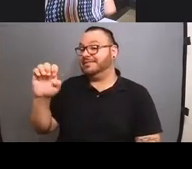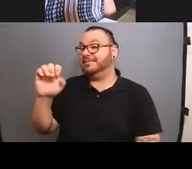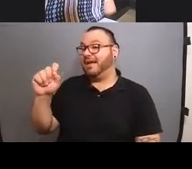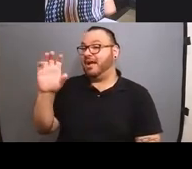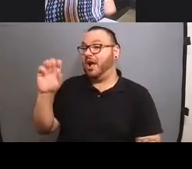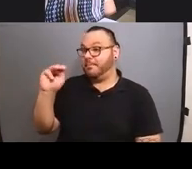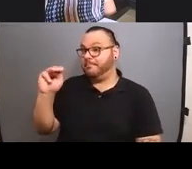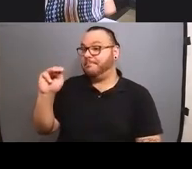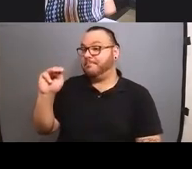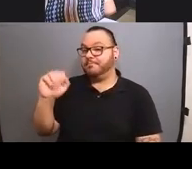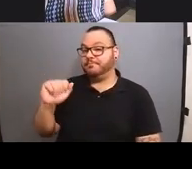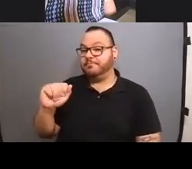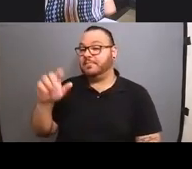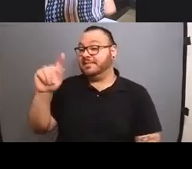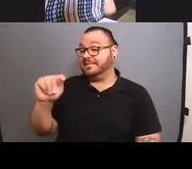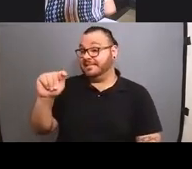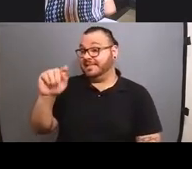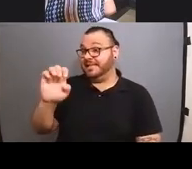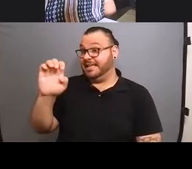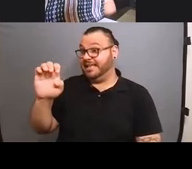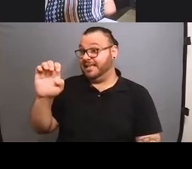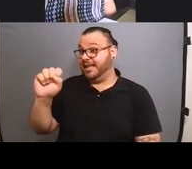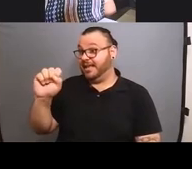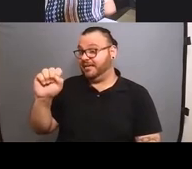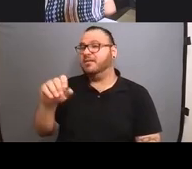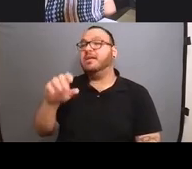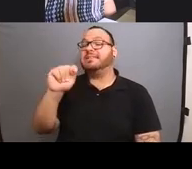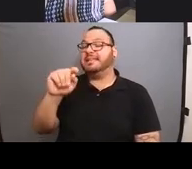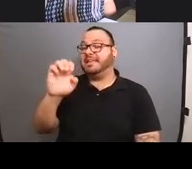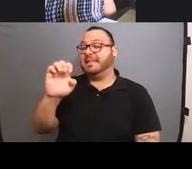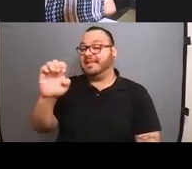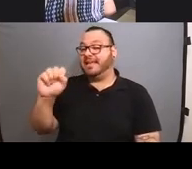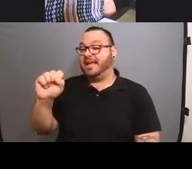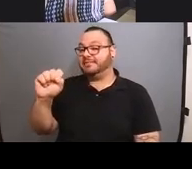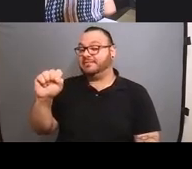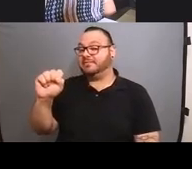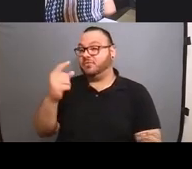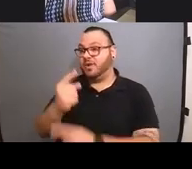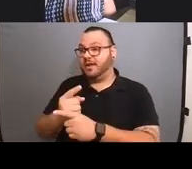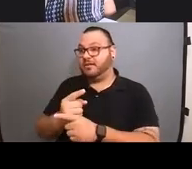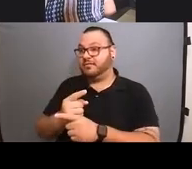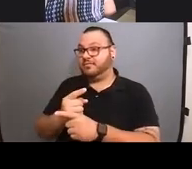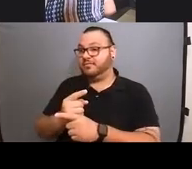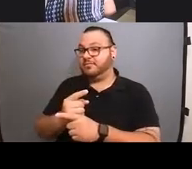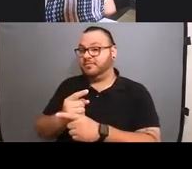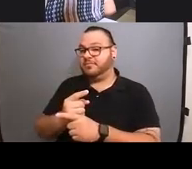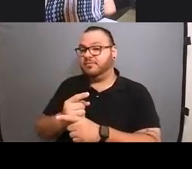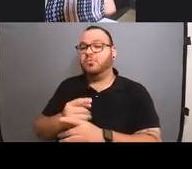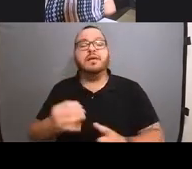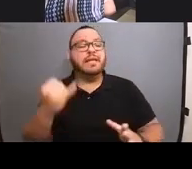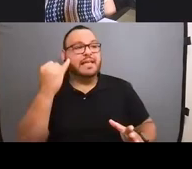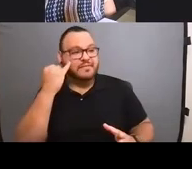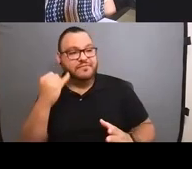And that's Tony T's T E E S, right? Mm-hmm. As in t-shirts. Great. If you go there,